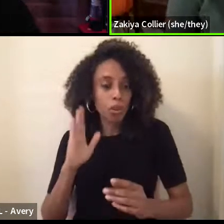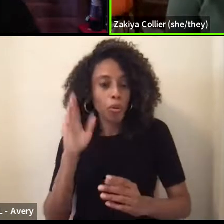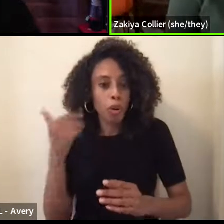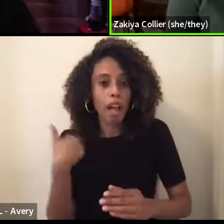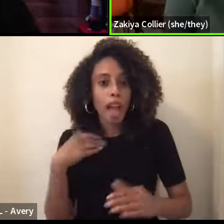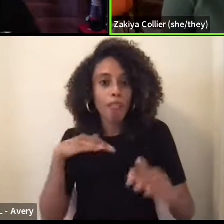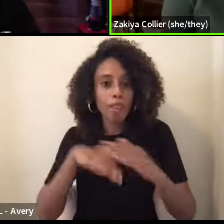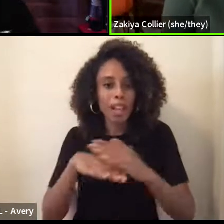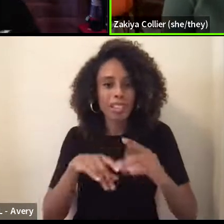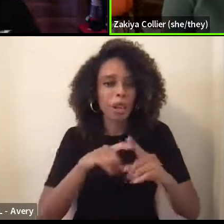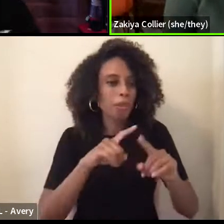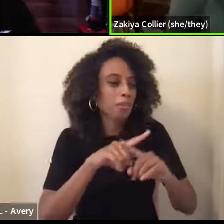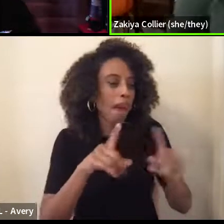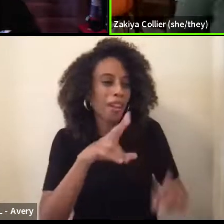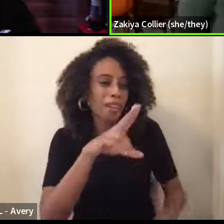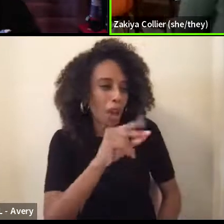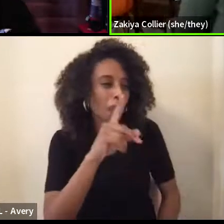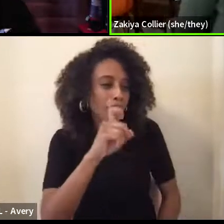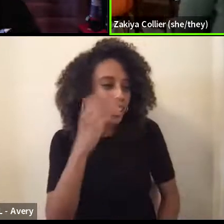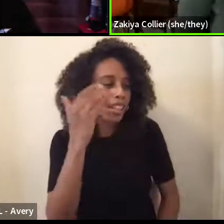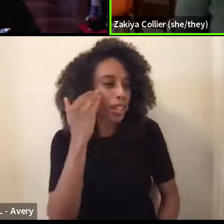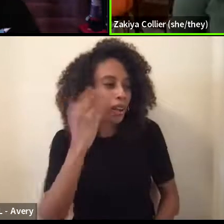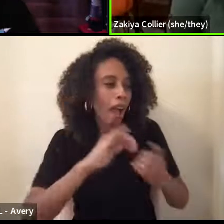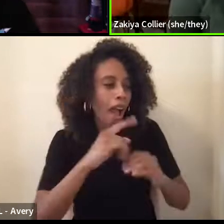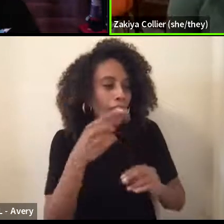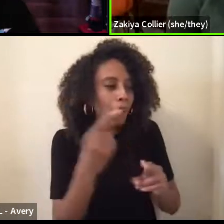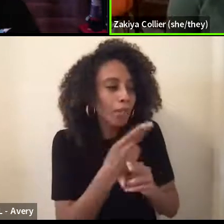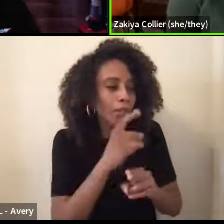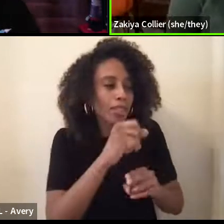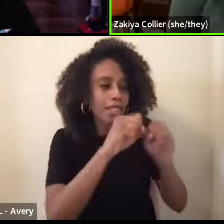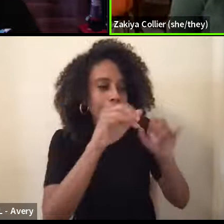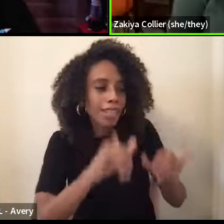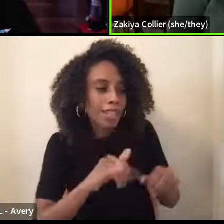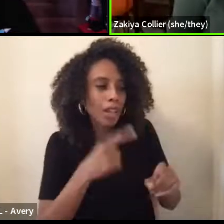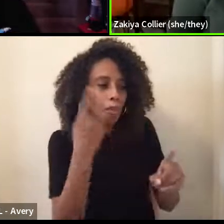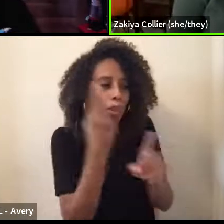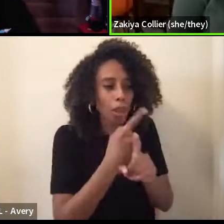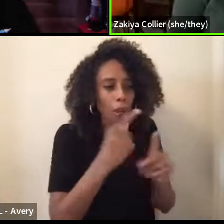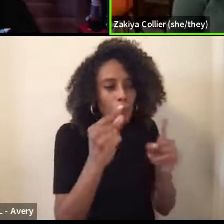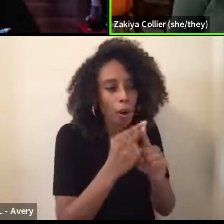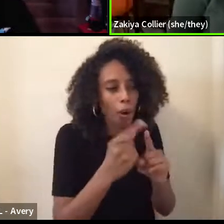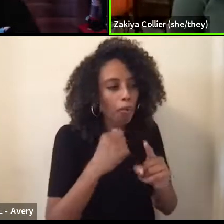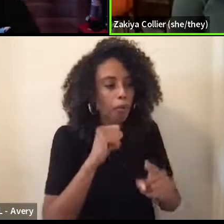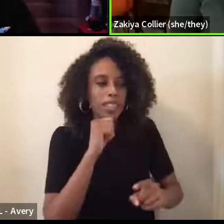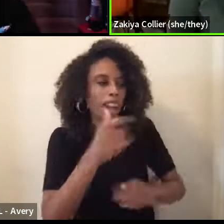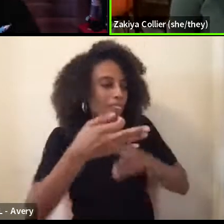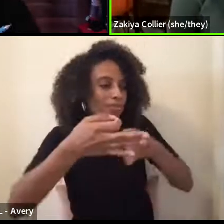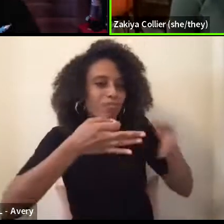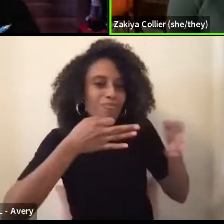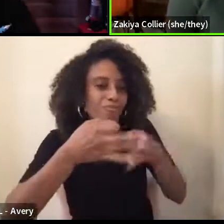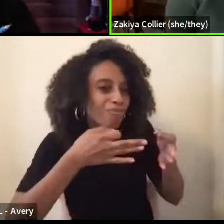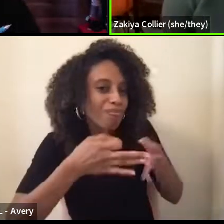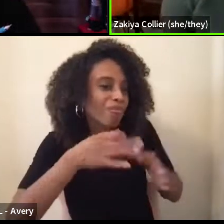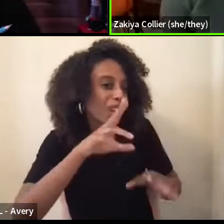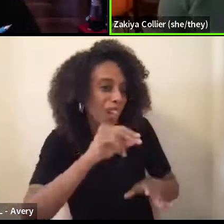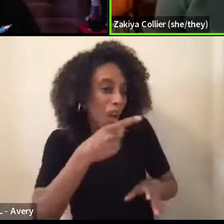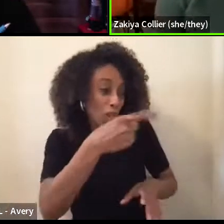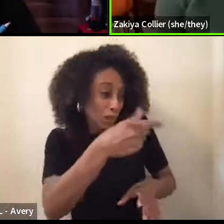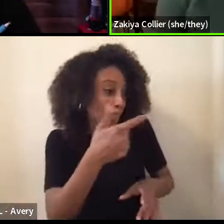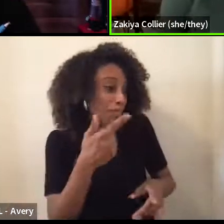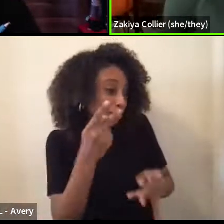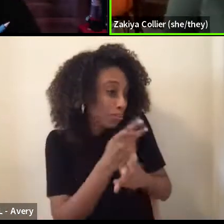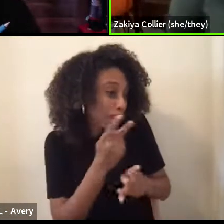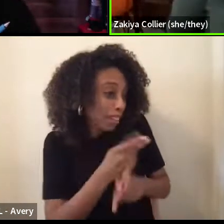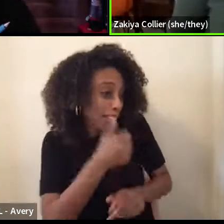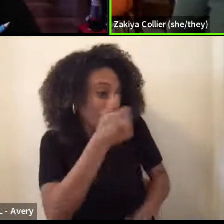to actually know how to use the system and use the right words. And like, and we're not going to tell you how to do it. You want to let you figure that out on your